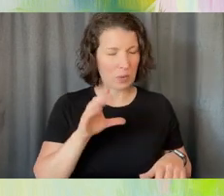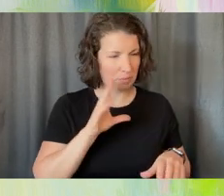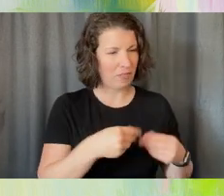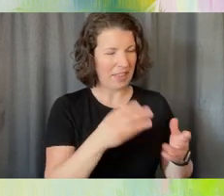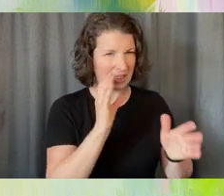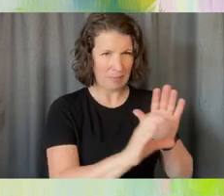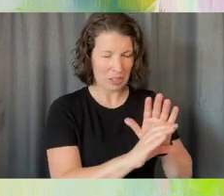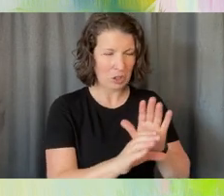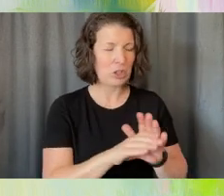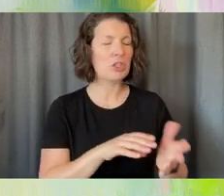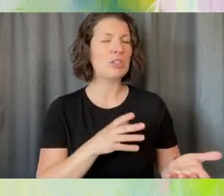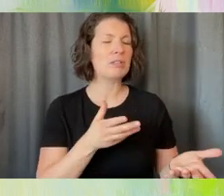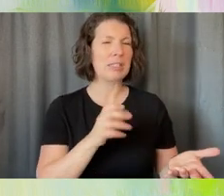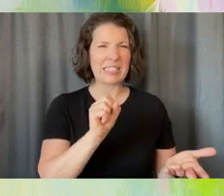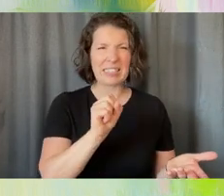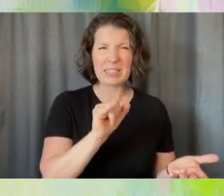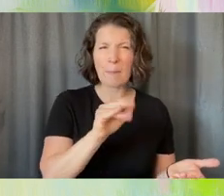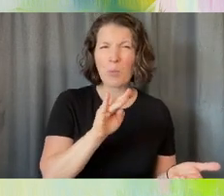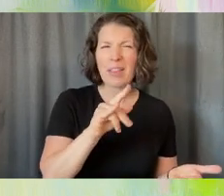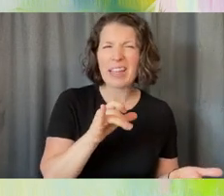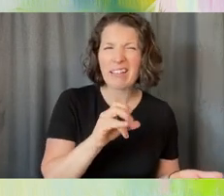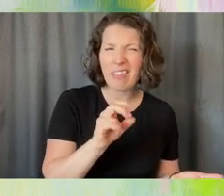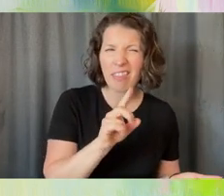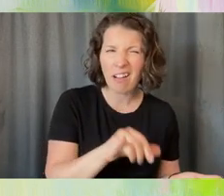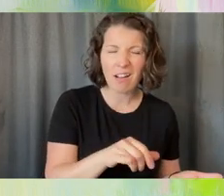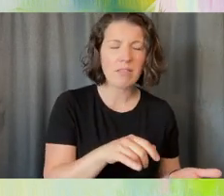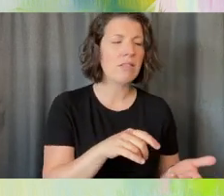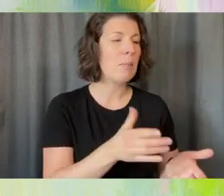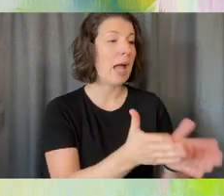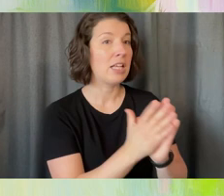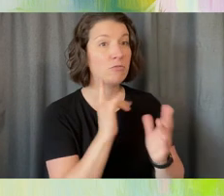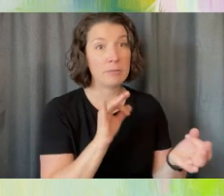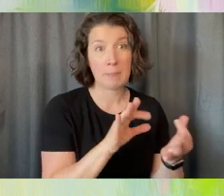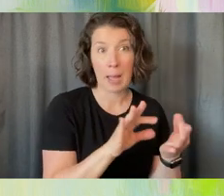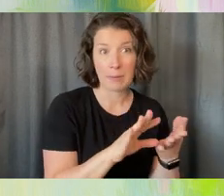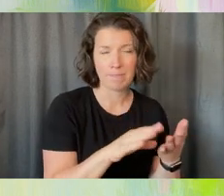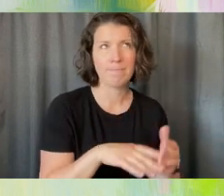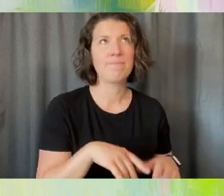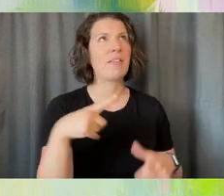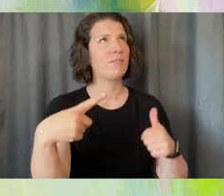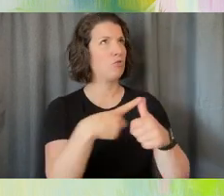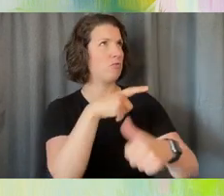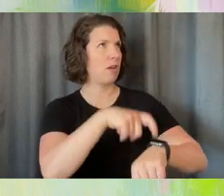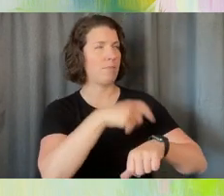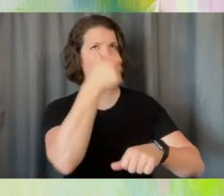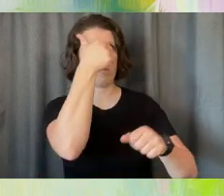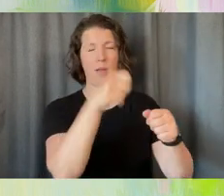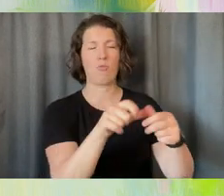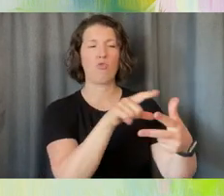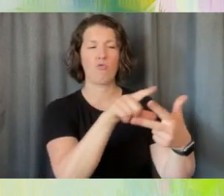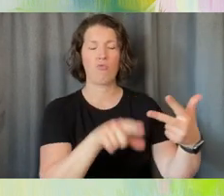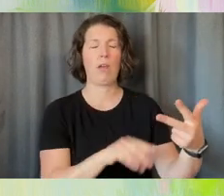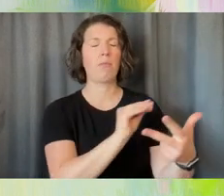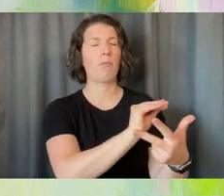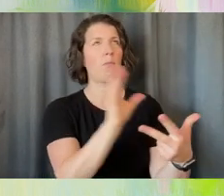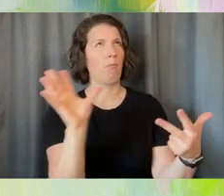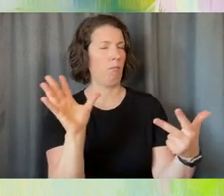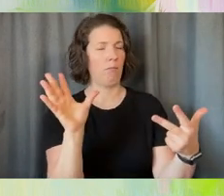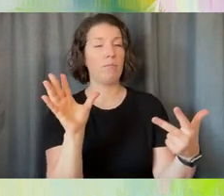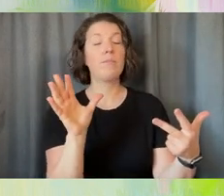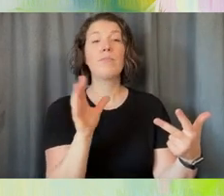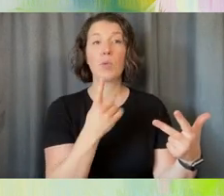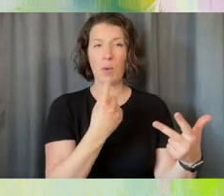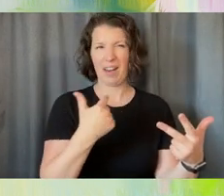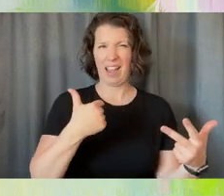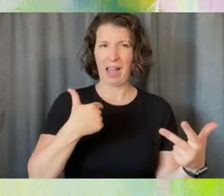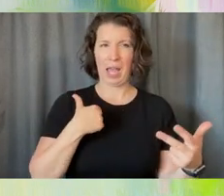them for feedback. And in that first group, there are three things that I can remember really clearly. One is I played the doctor in